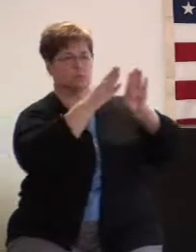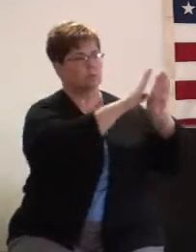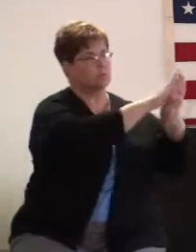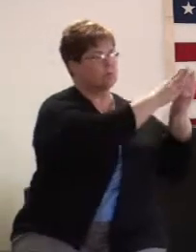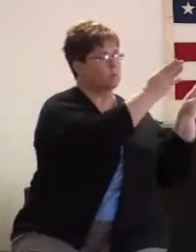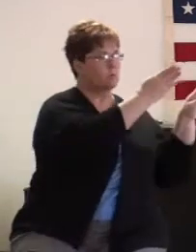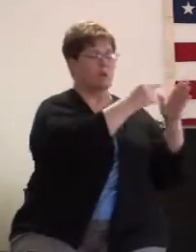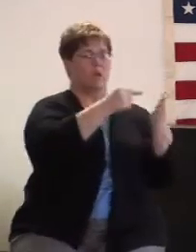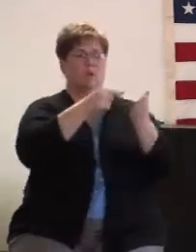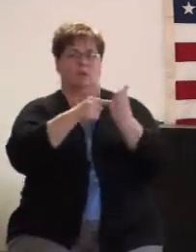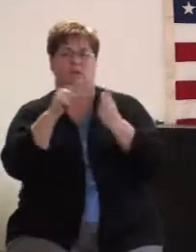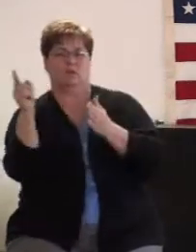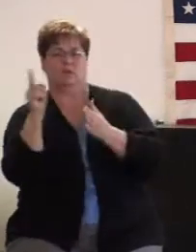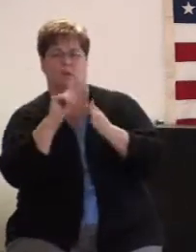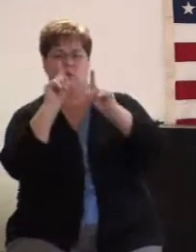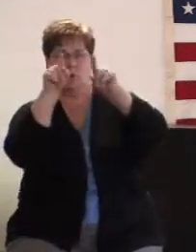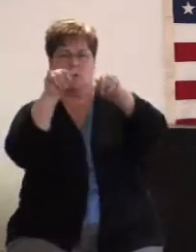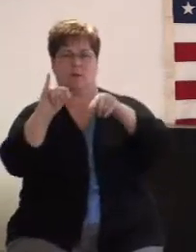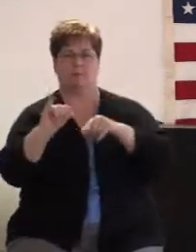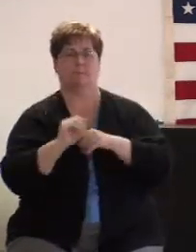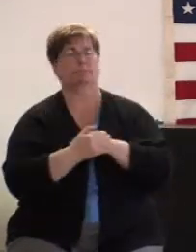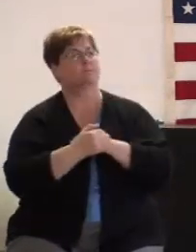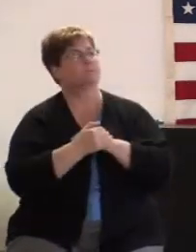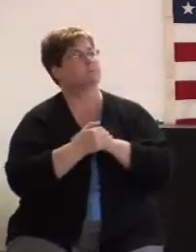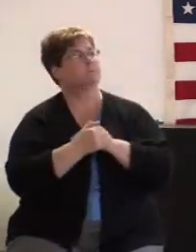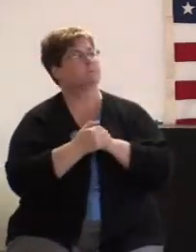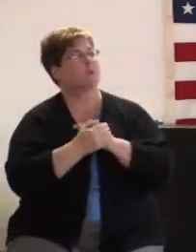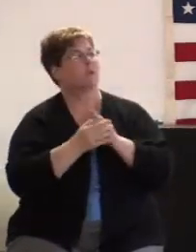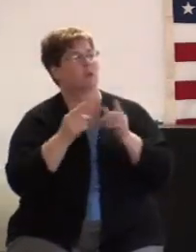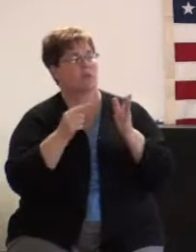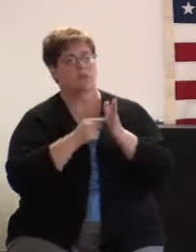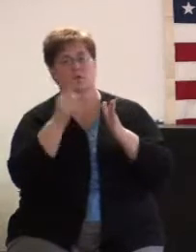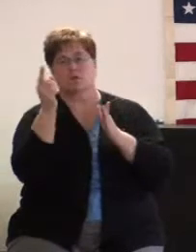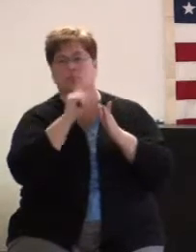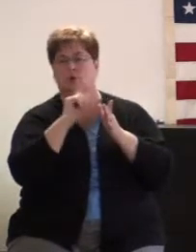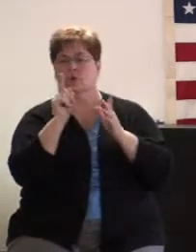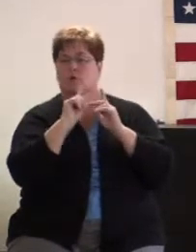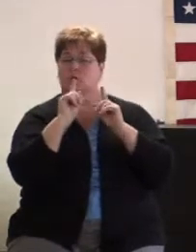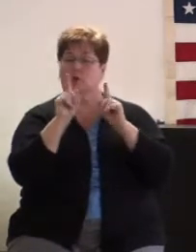and this is where we're headed. This is where we're headed.